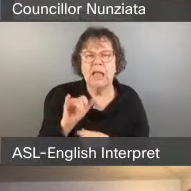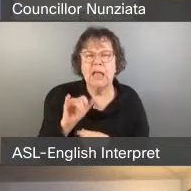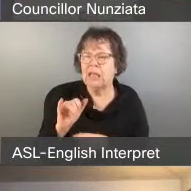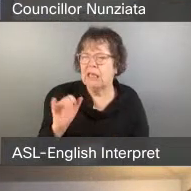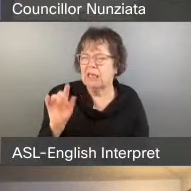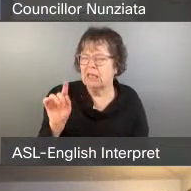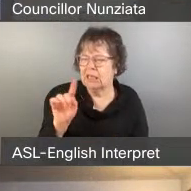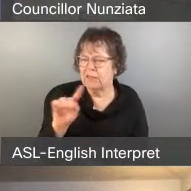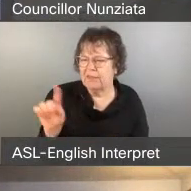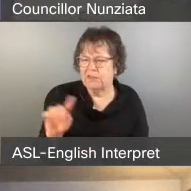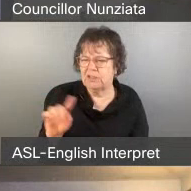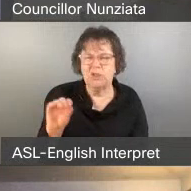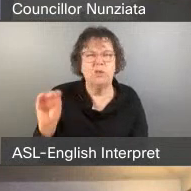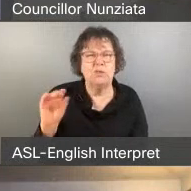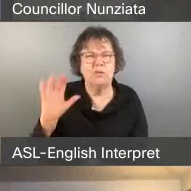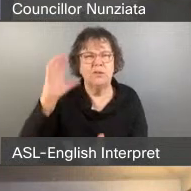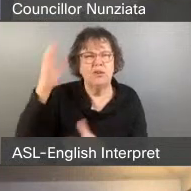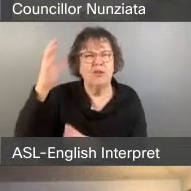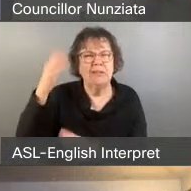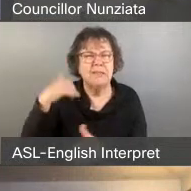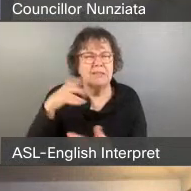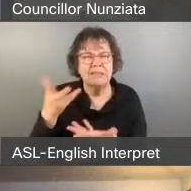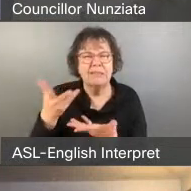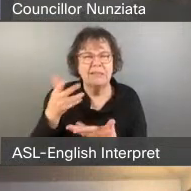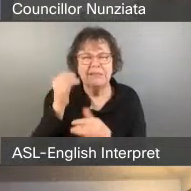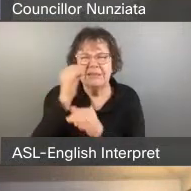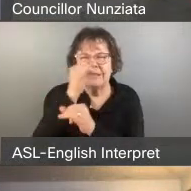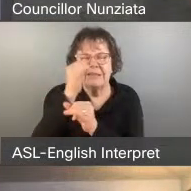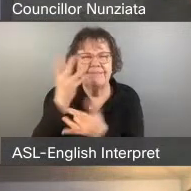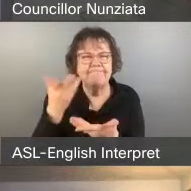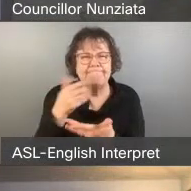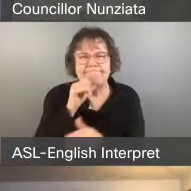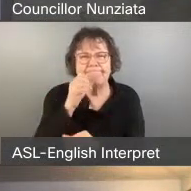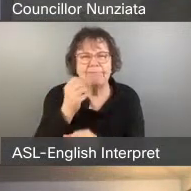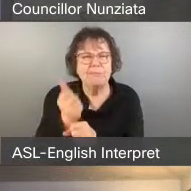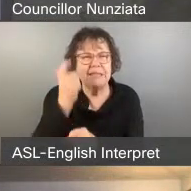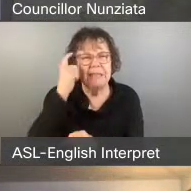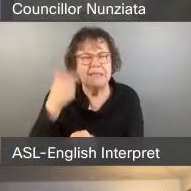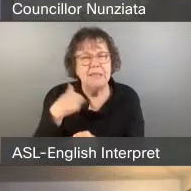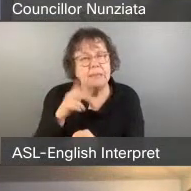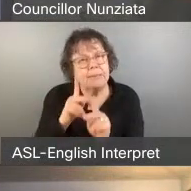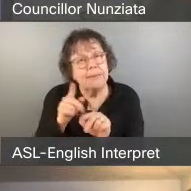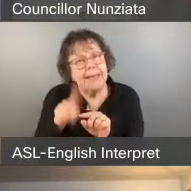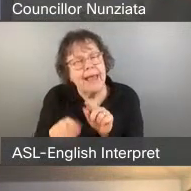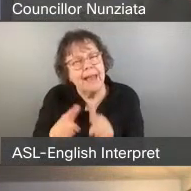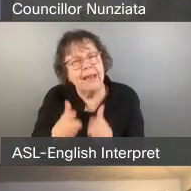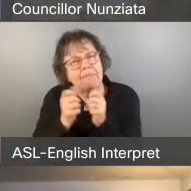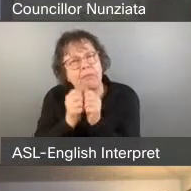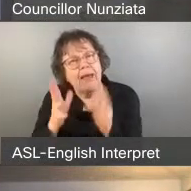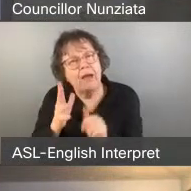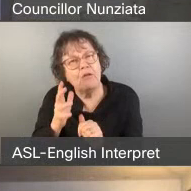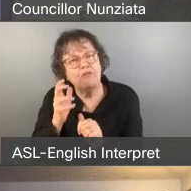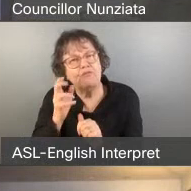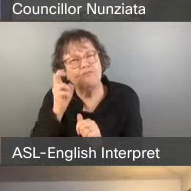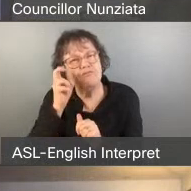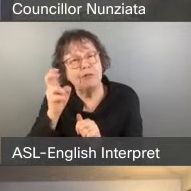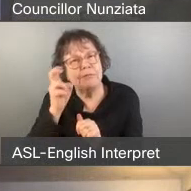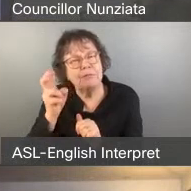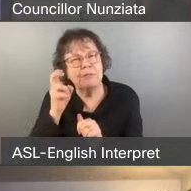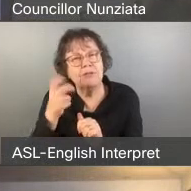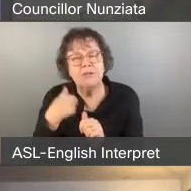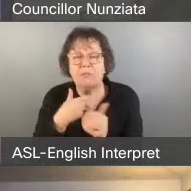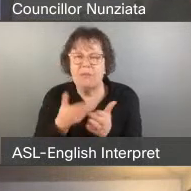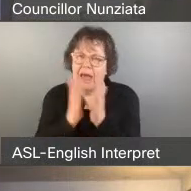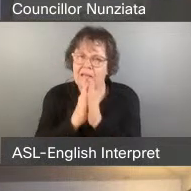used so often in our day-to-day lives. And it's something that people can't live without. Therefore, I'm asking